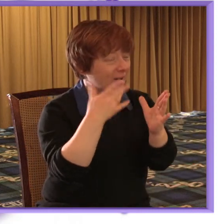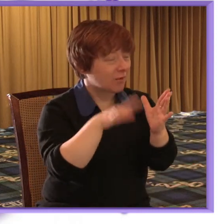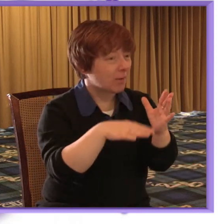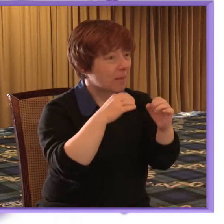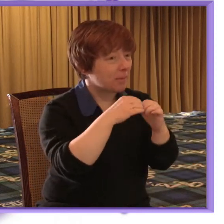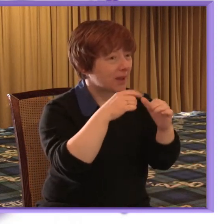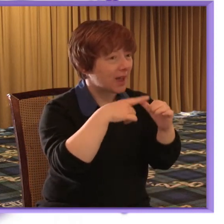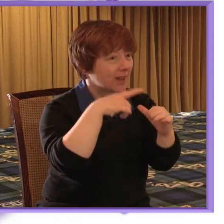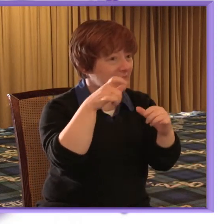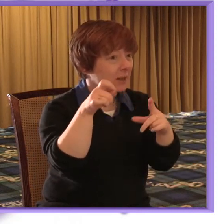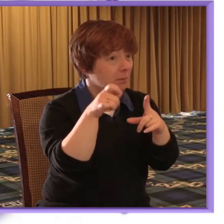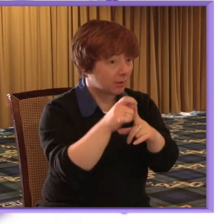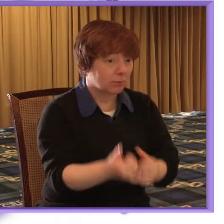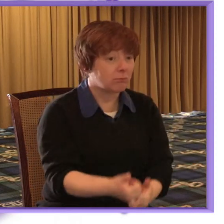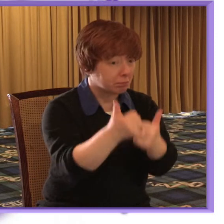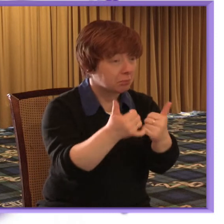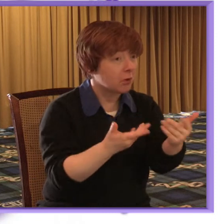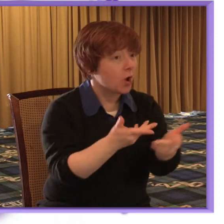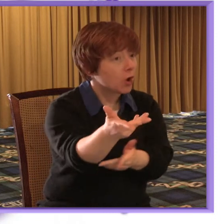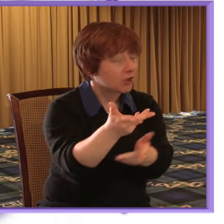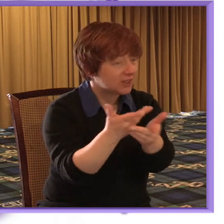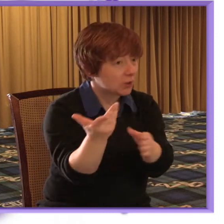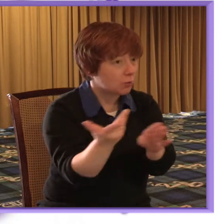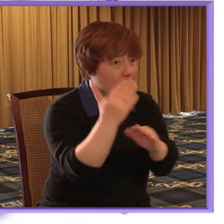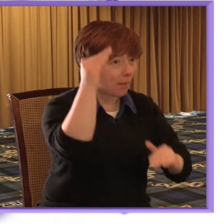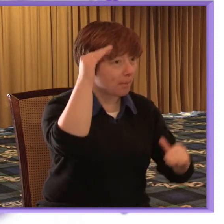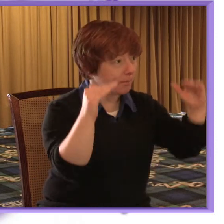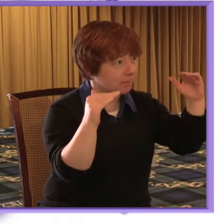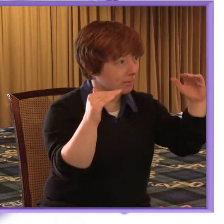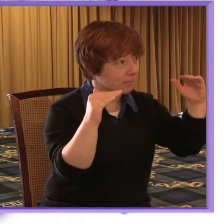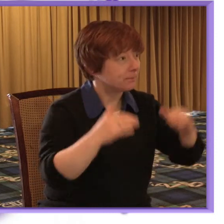really good piece of consultation work on parity of esteem